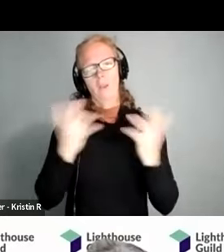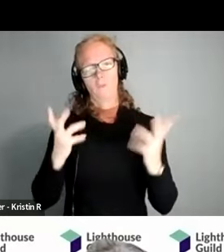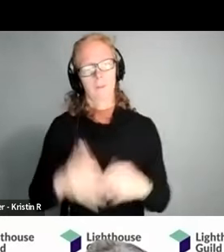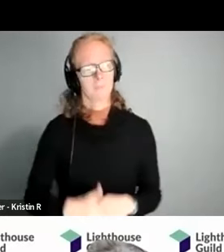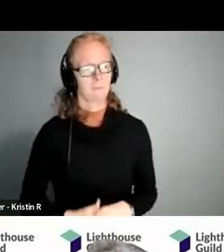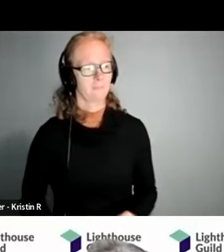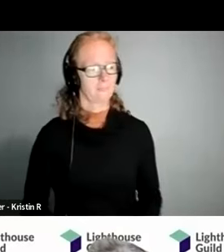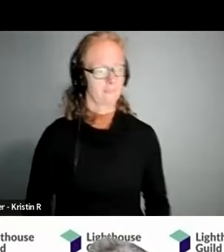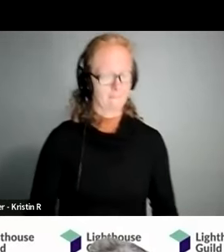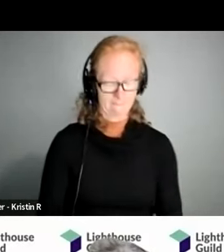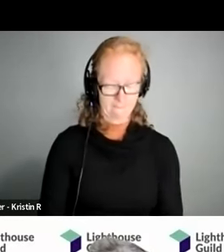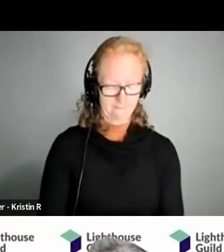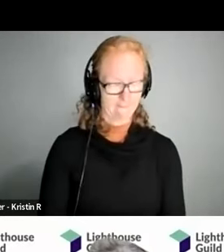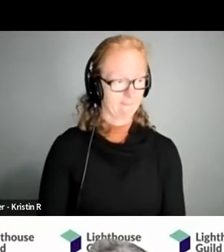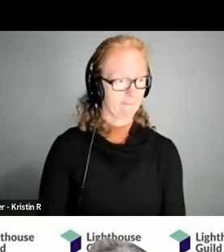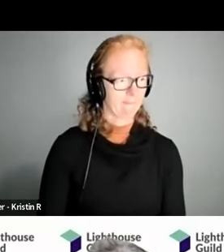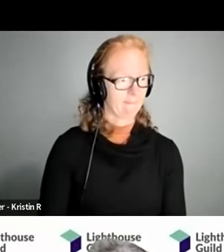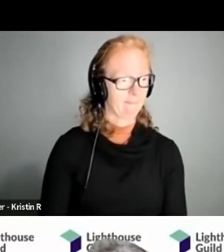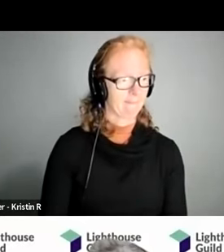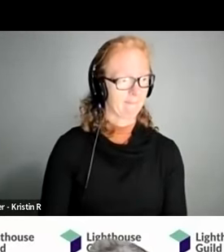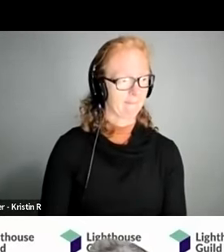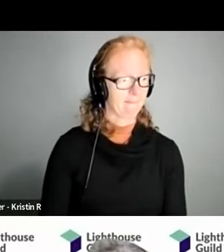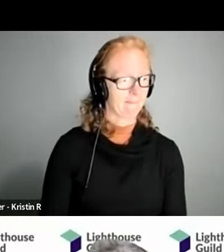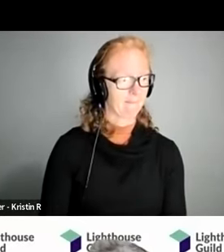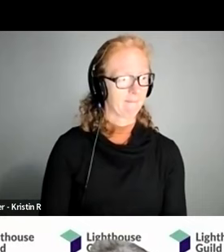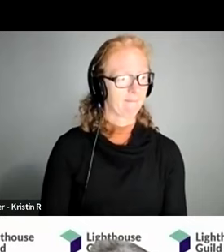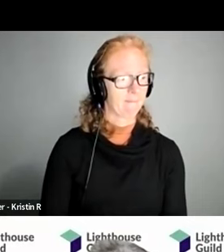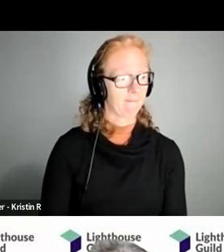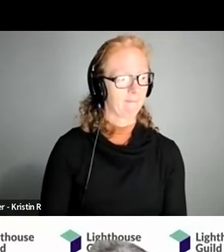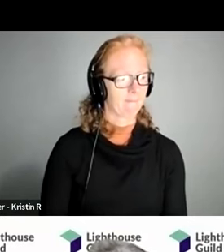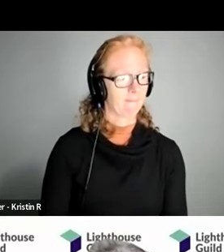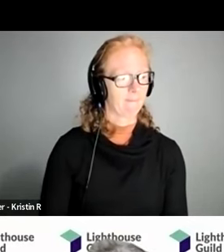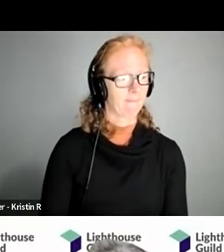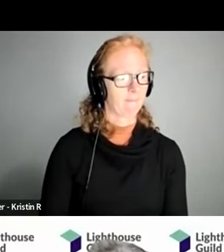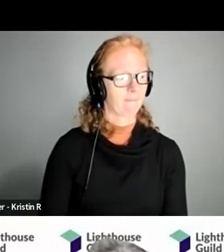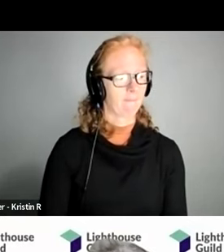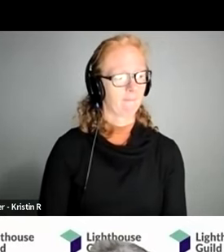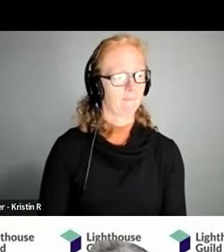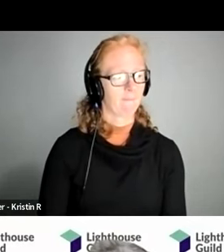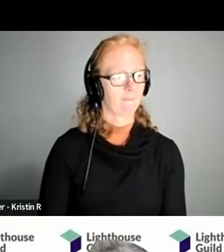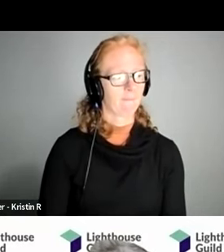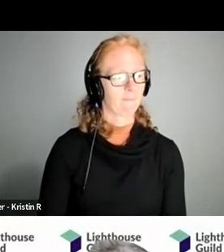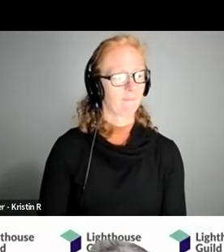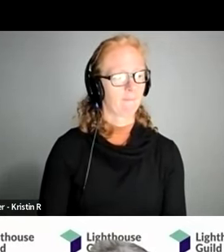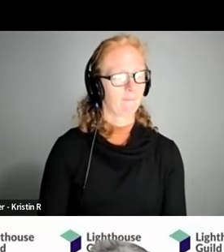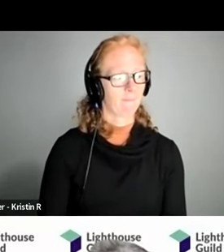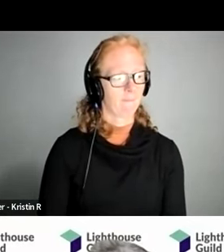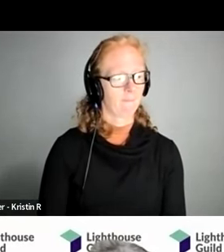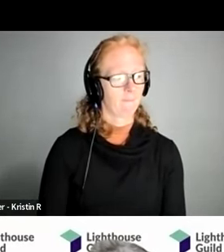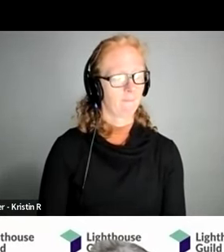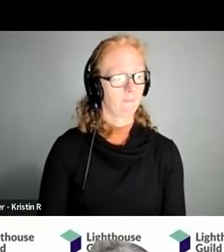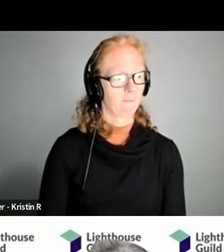thank you thank you um let's see i'm assisting a blind gentleman to learn more about